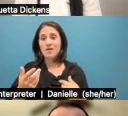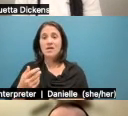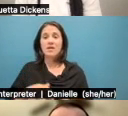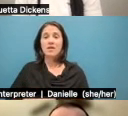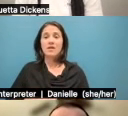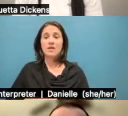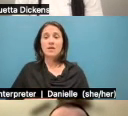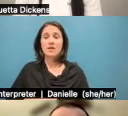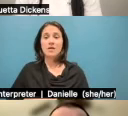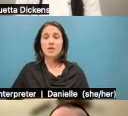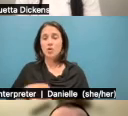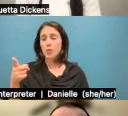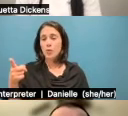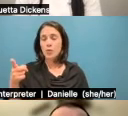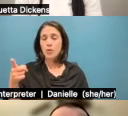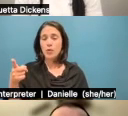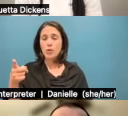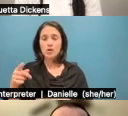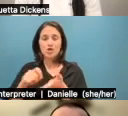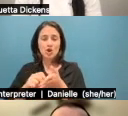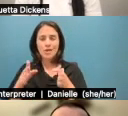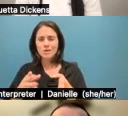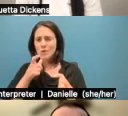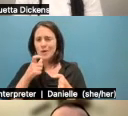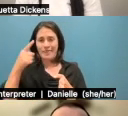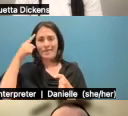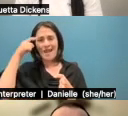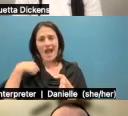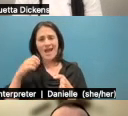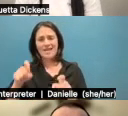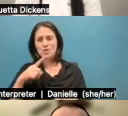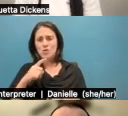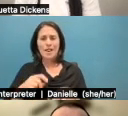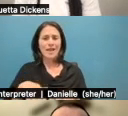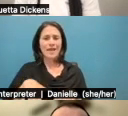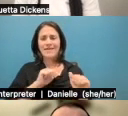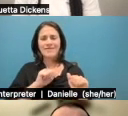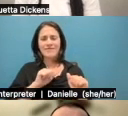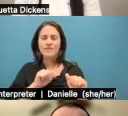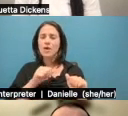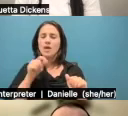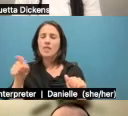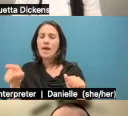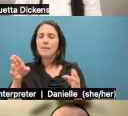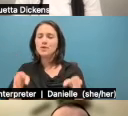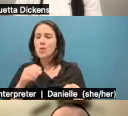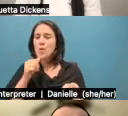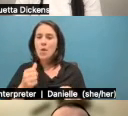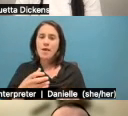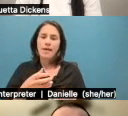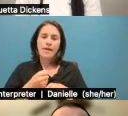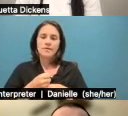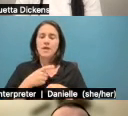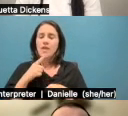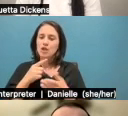But you're not going to get the transparency that I gave Justin. And Justin did a really,